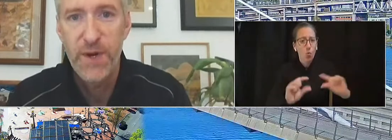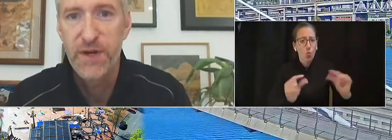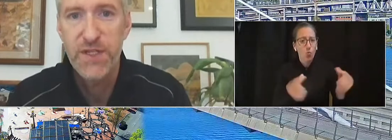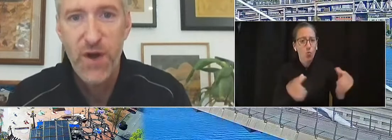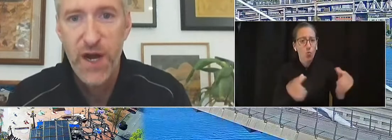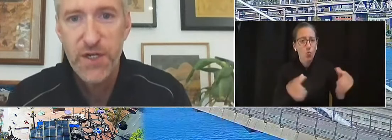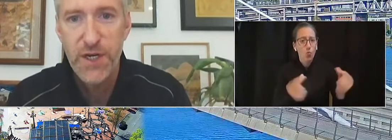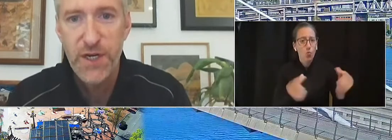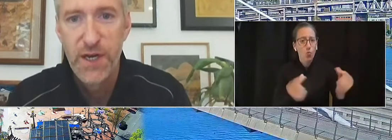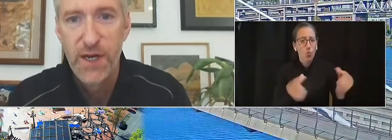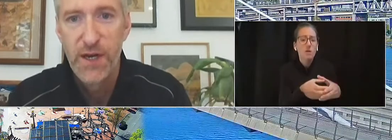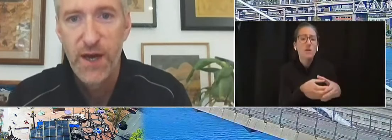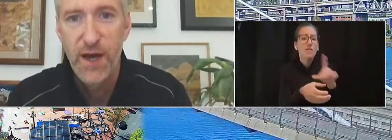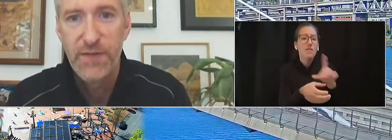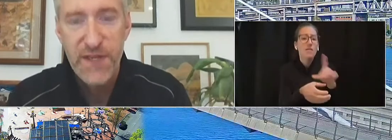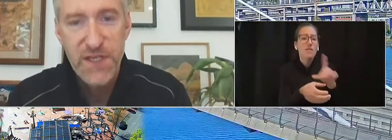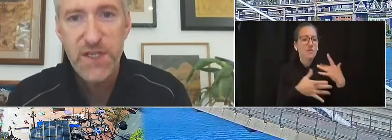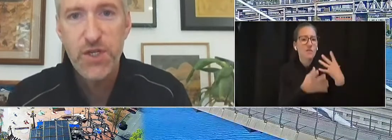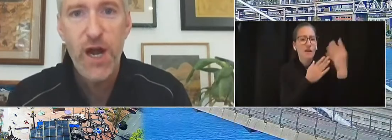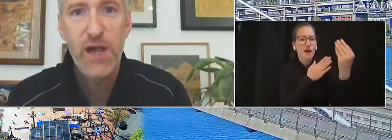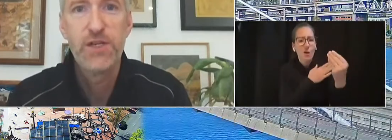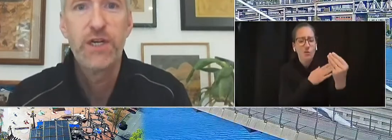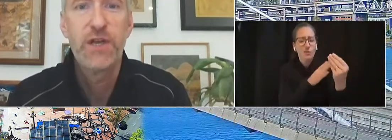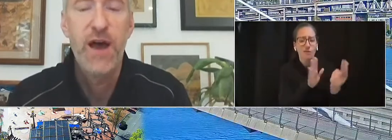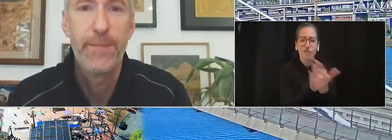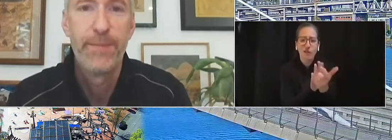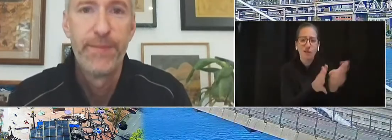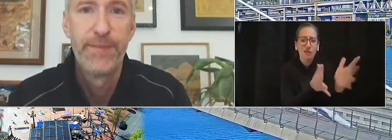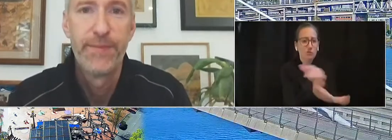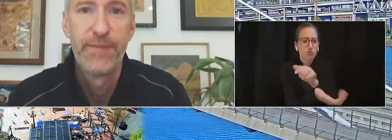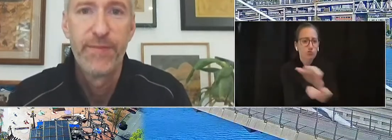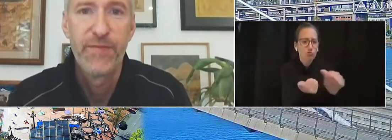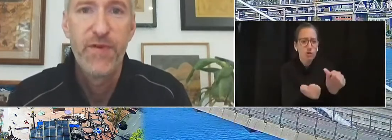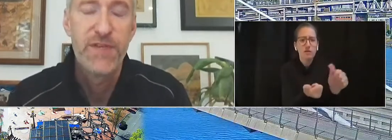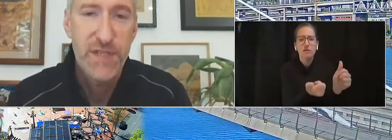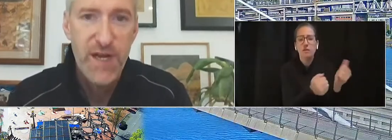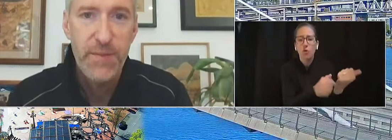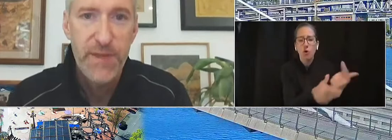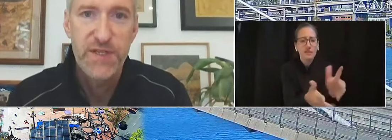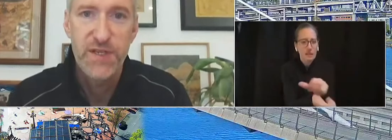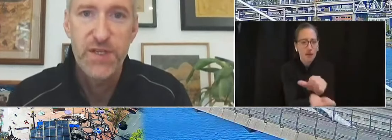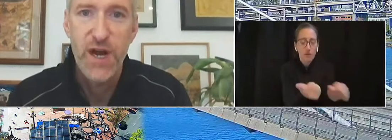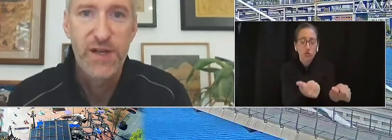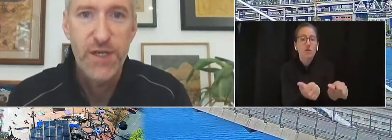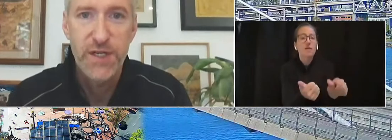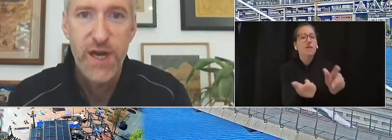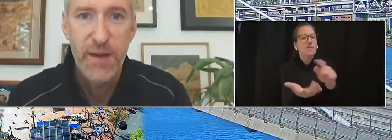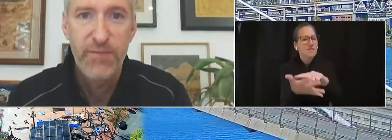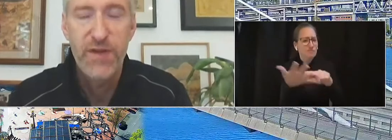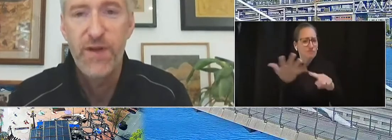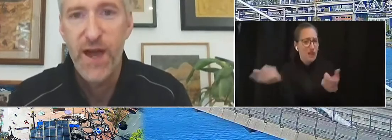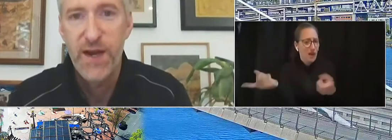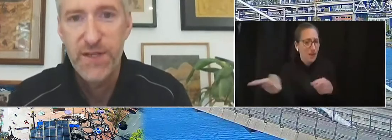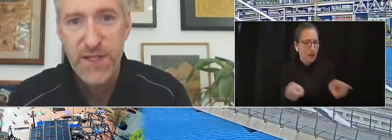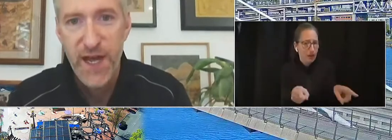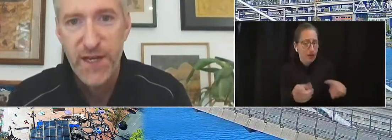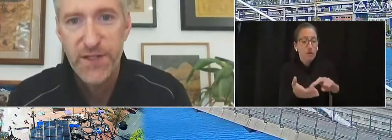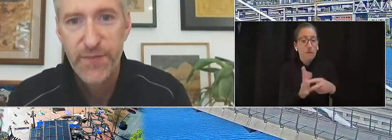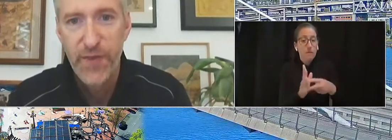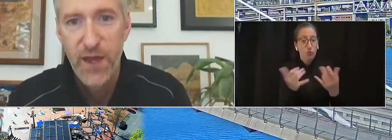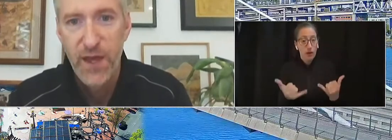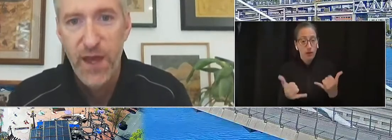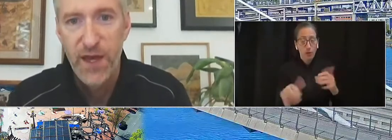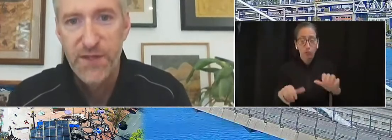in criminal destruction. This is a challenging time for the city. This is a challenging time for the United